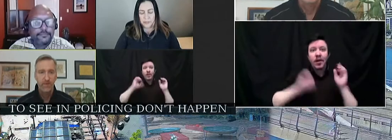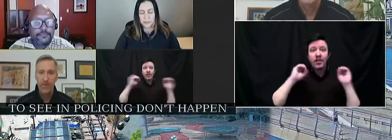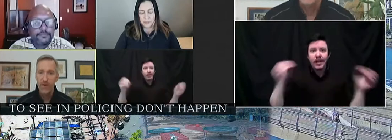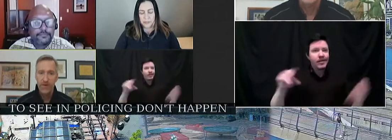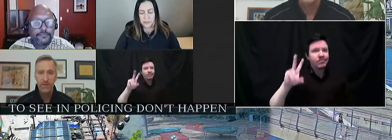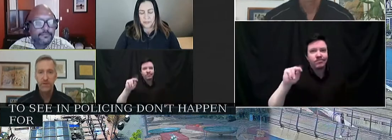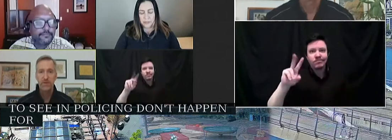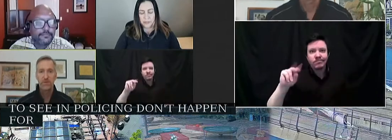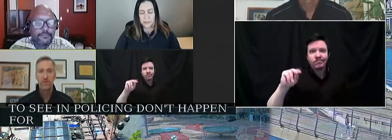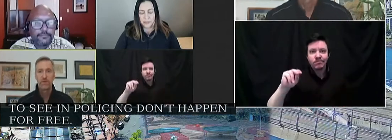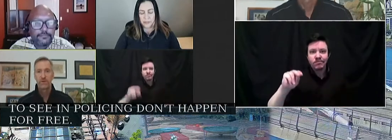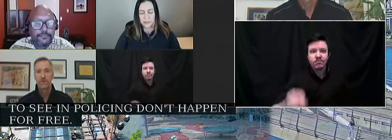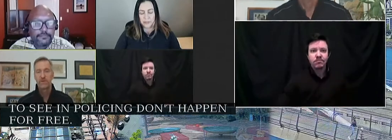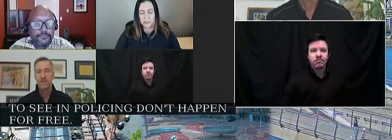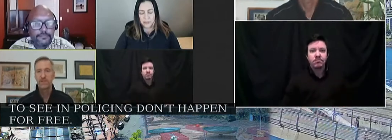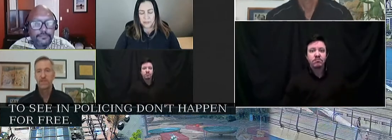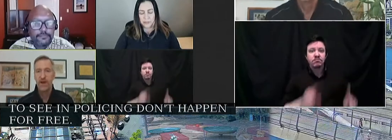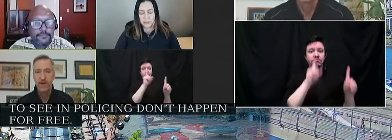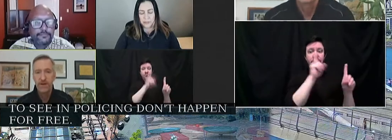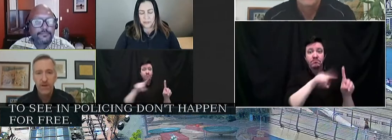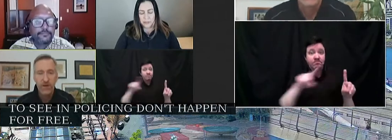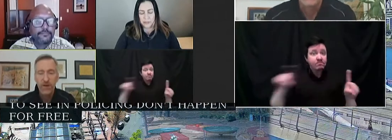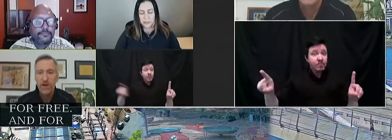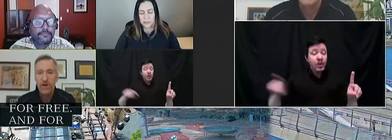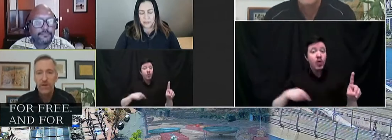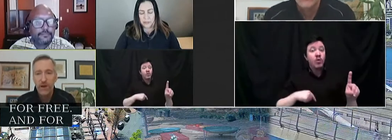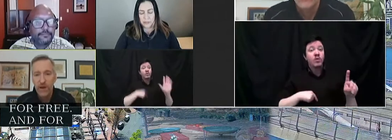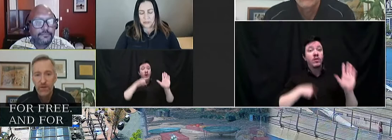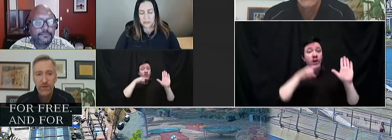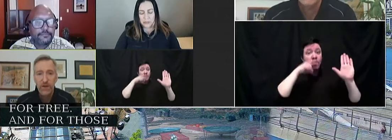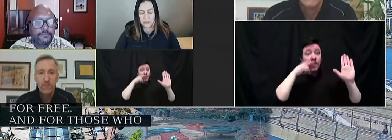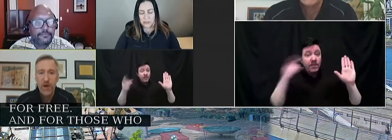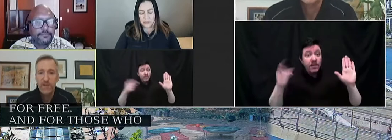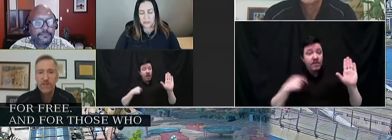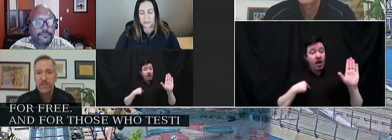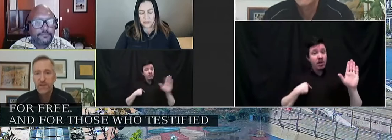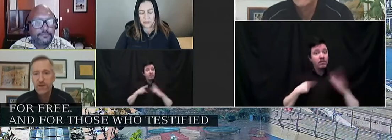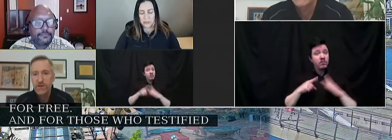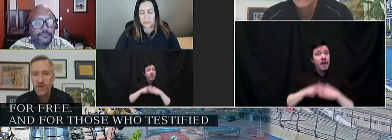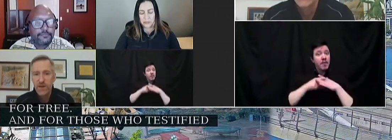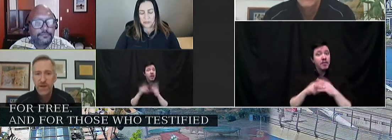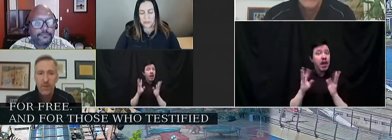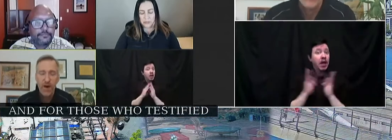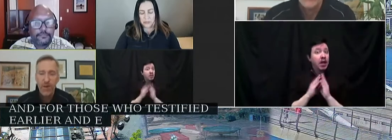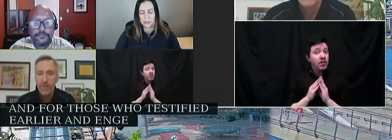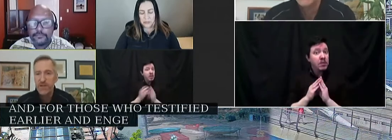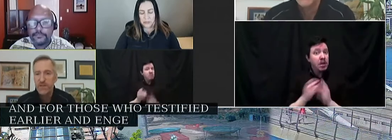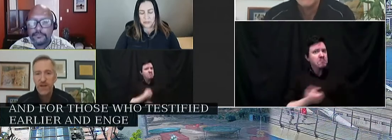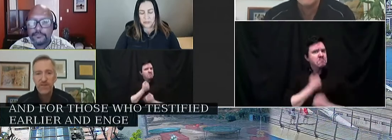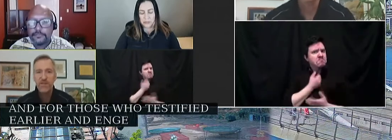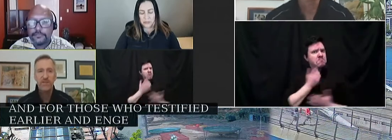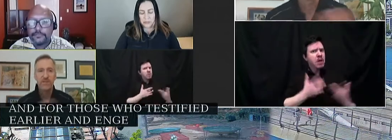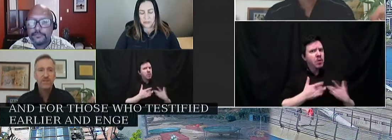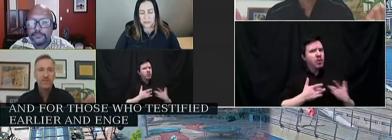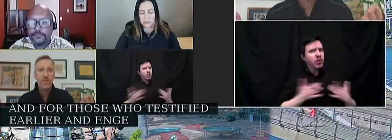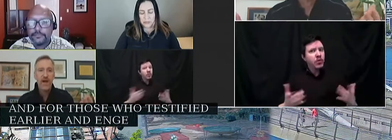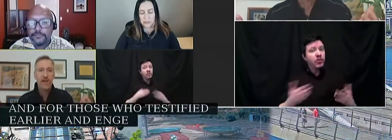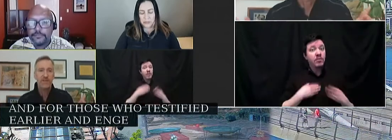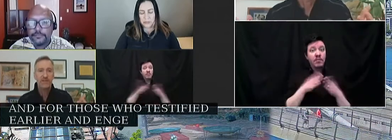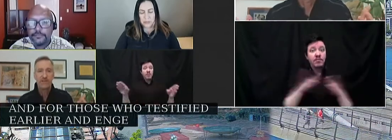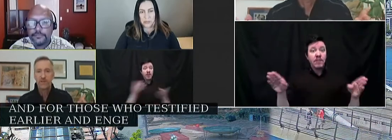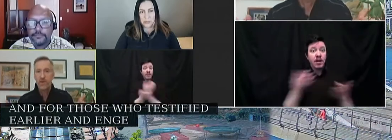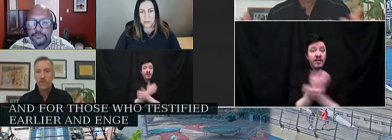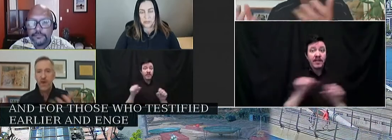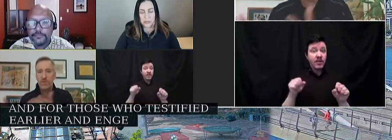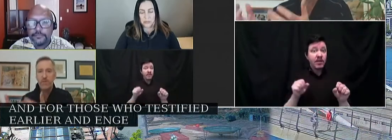And for those who testified earlier and expressed concerns about public safety, this is the